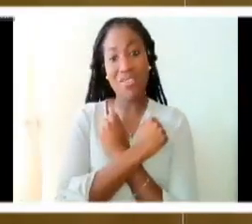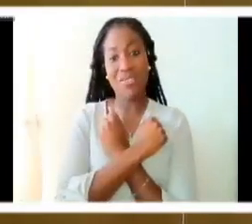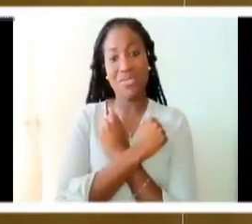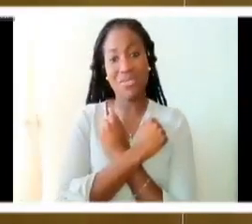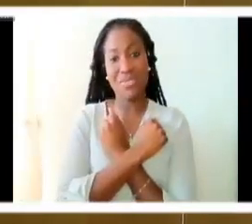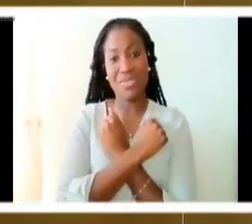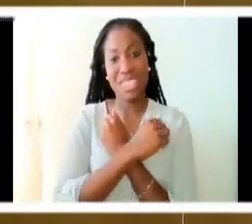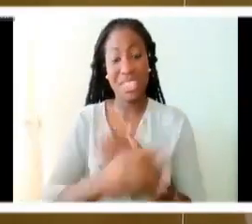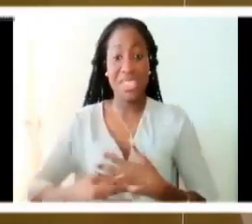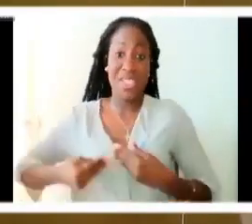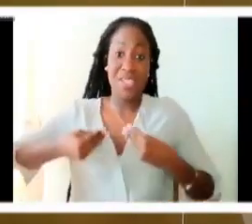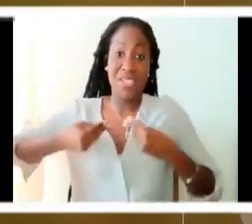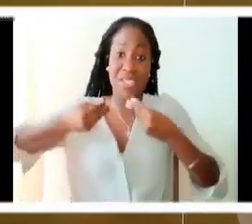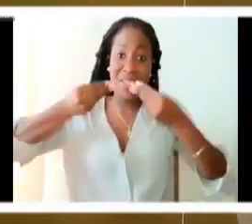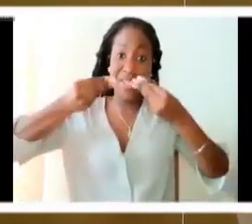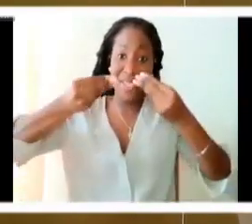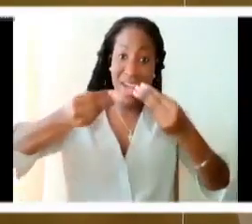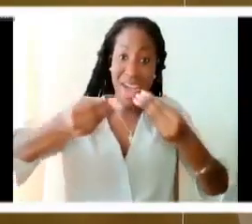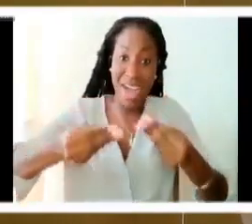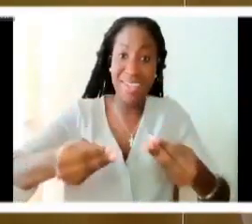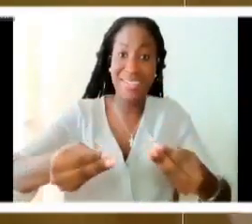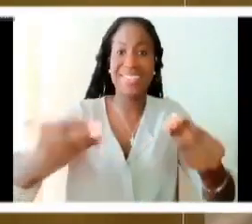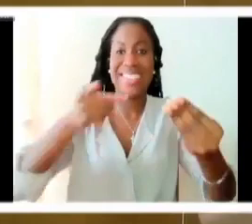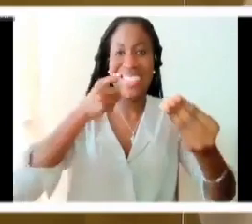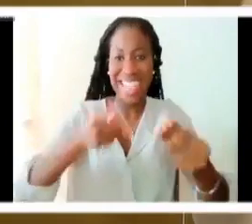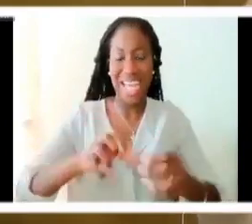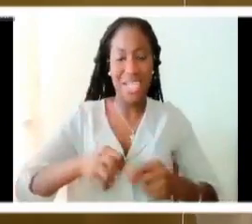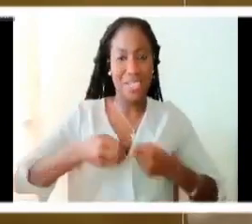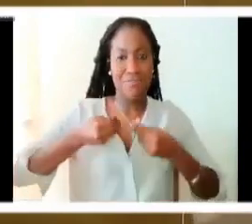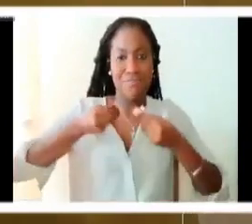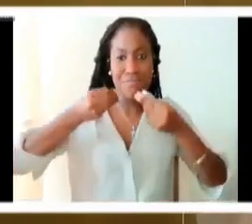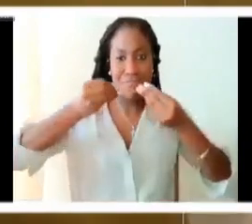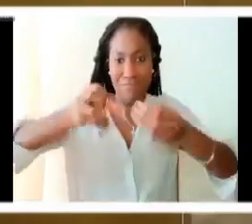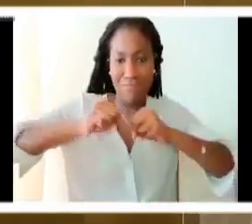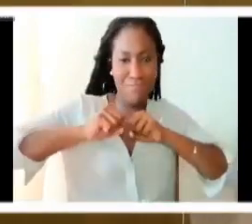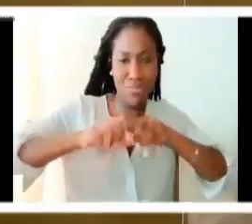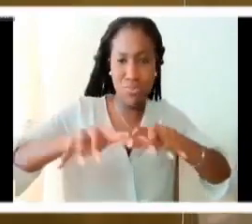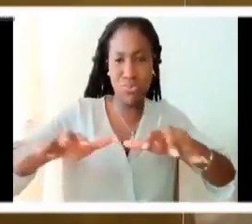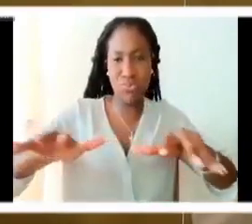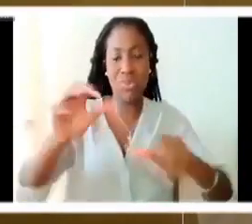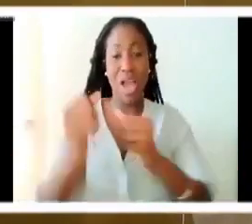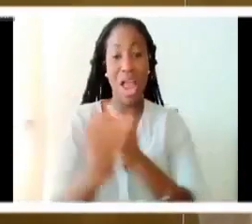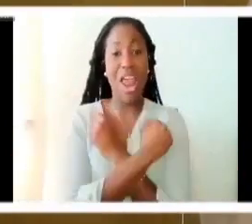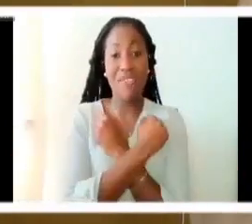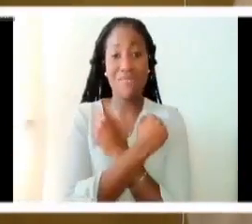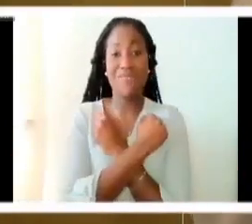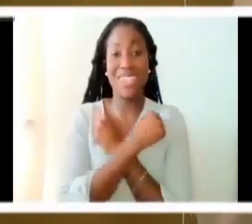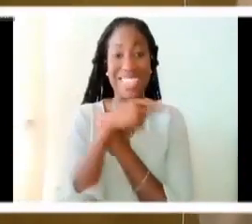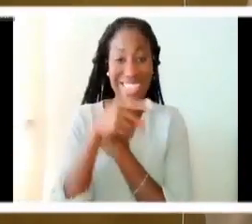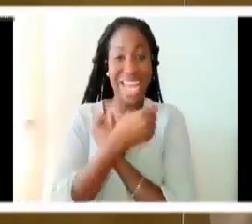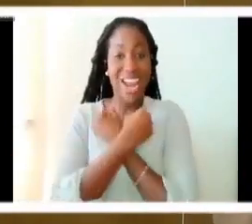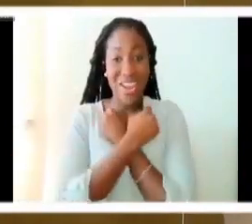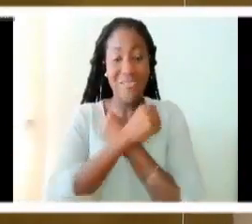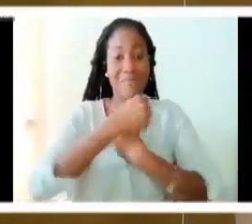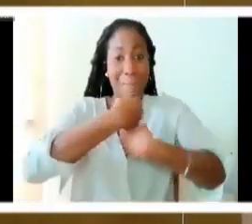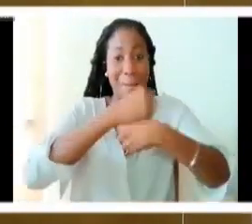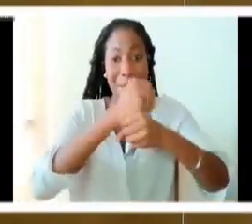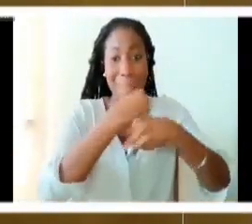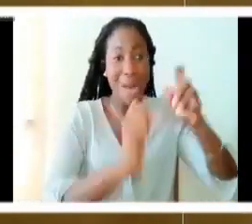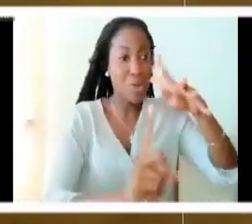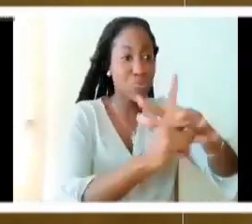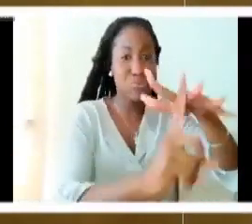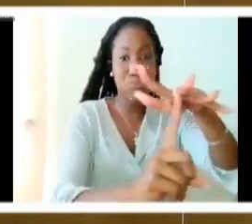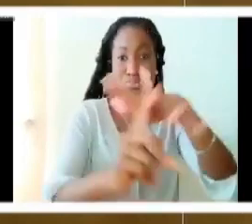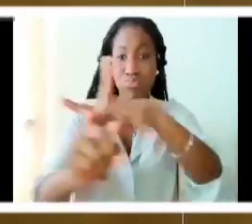other. That's what we call the big bang. At the beginning it was love that calls the whole thing into motion in the